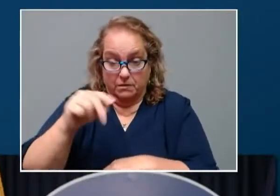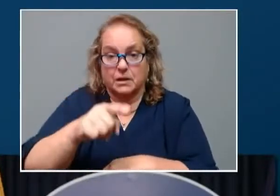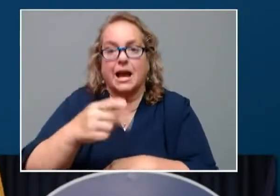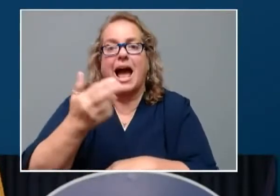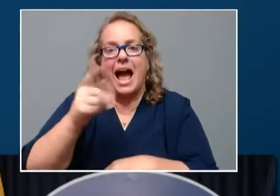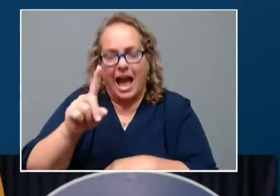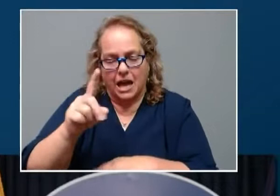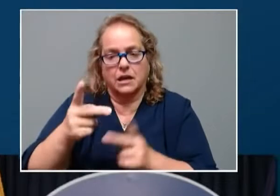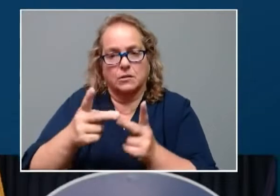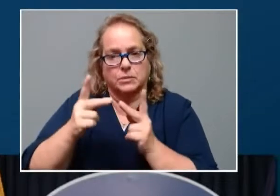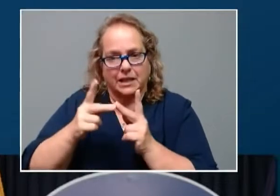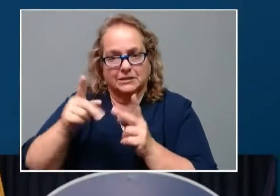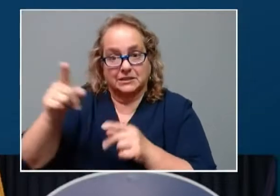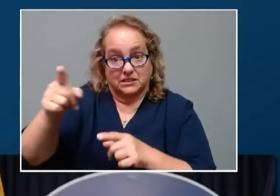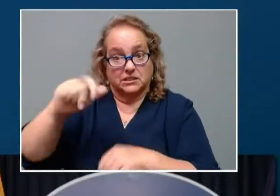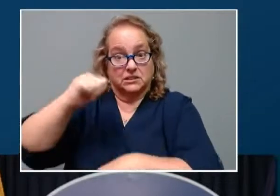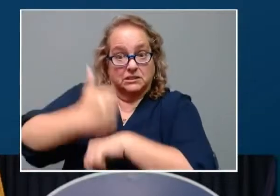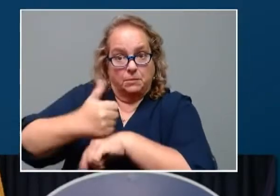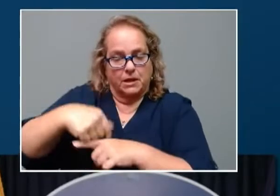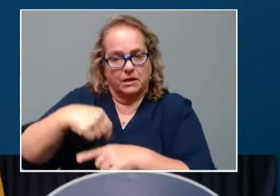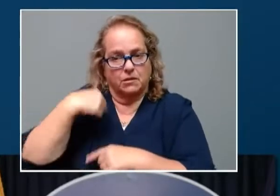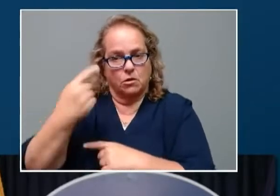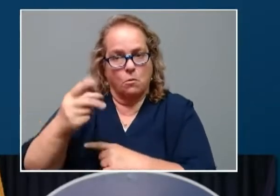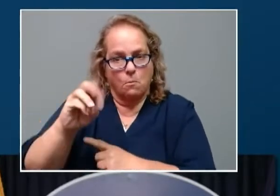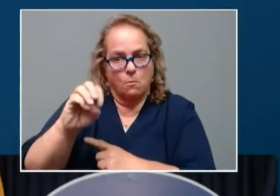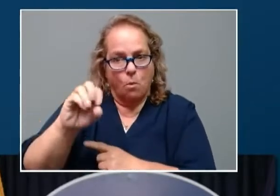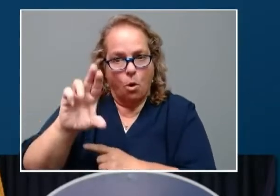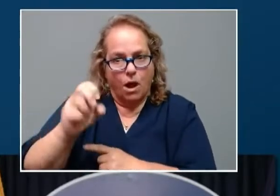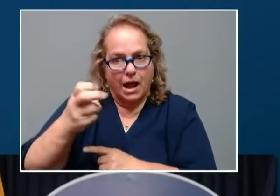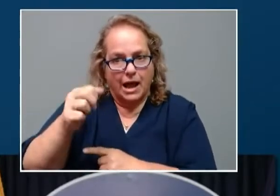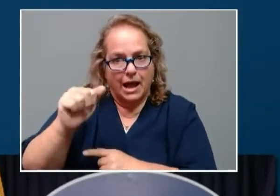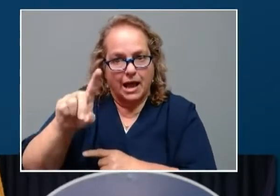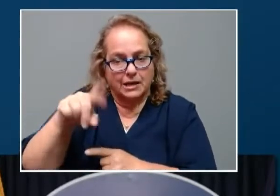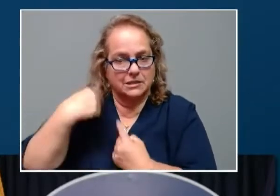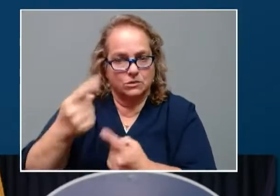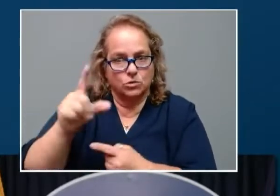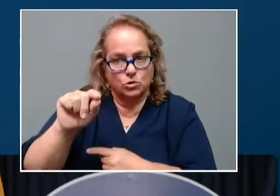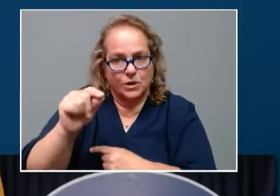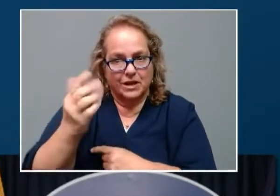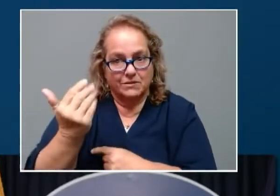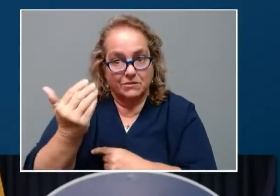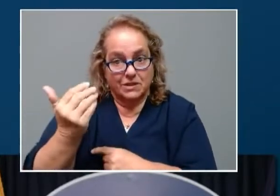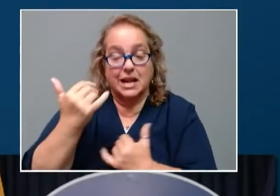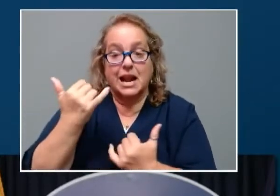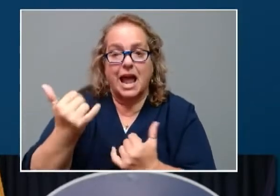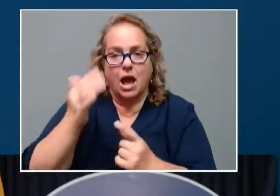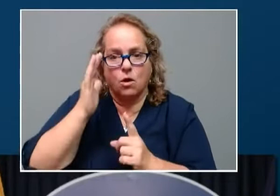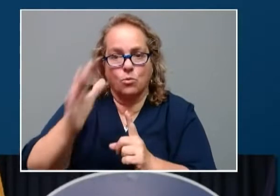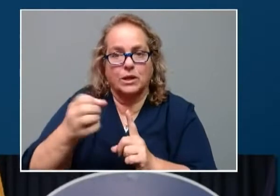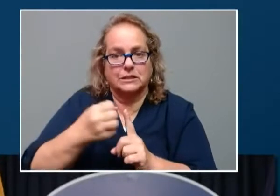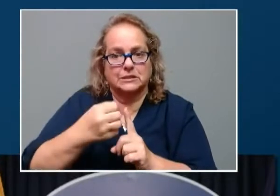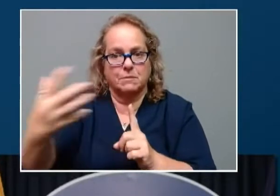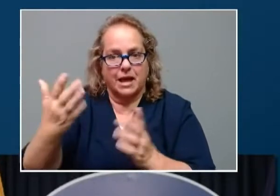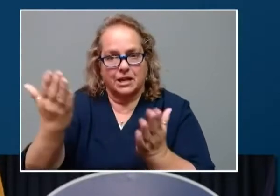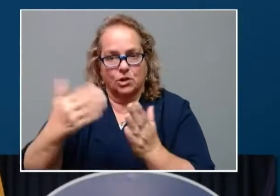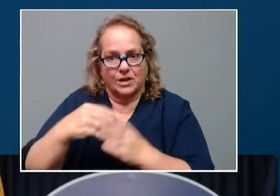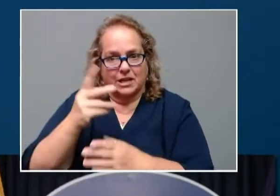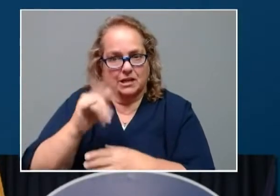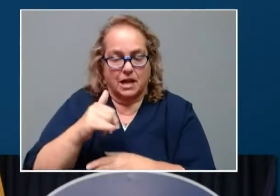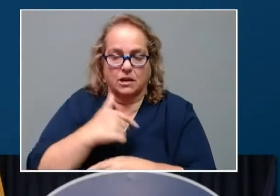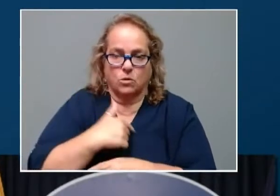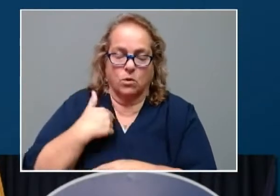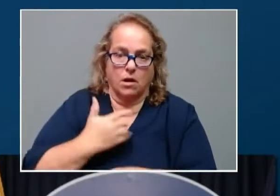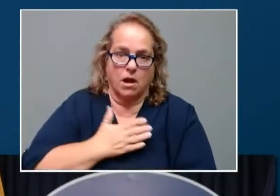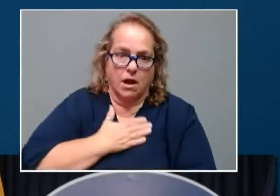2015. Today, Ragent is taking its commitment to the Commonwealth to a new level, and we could not be happier. I'm